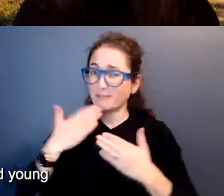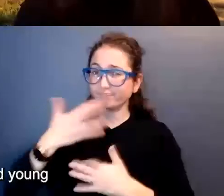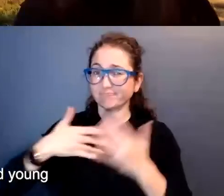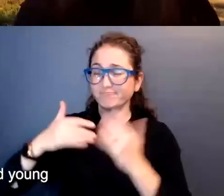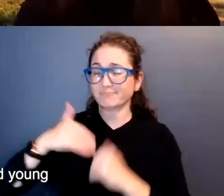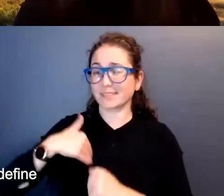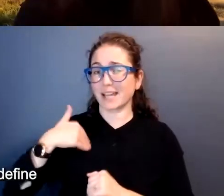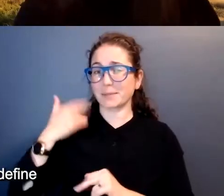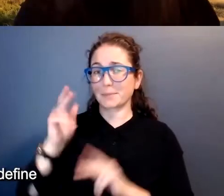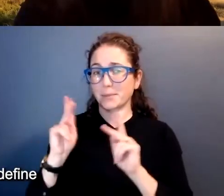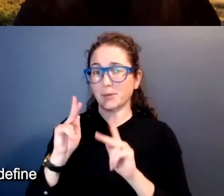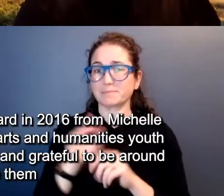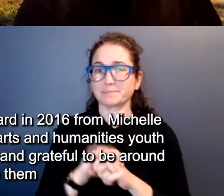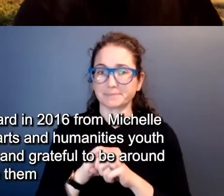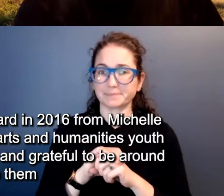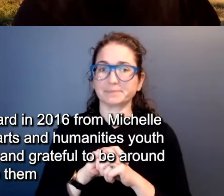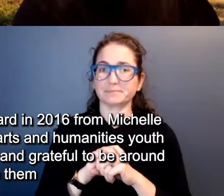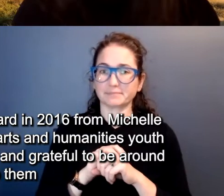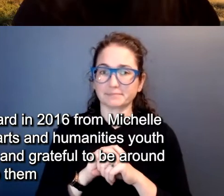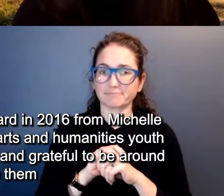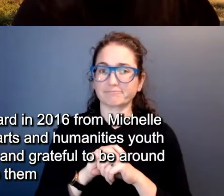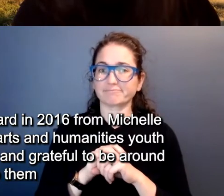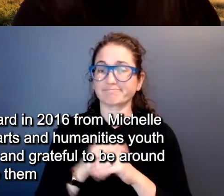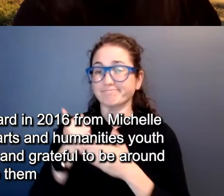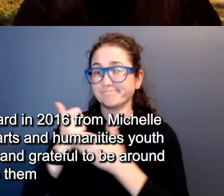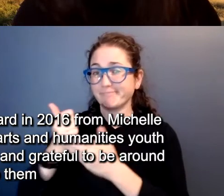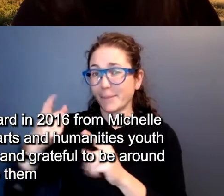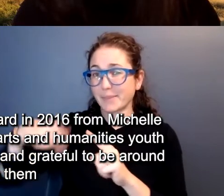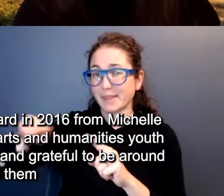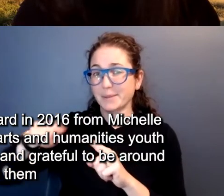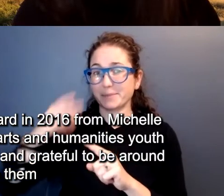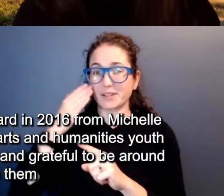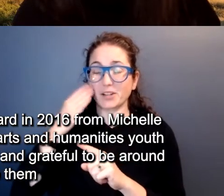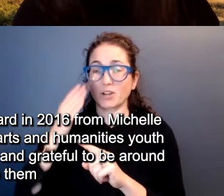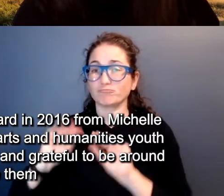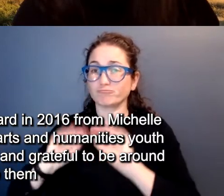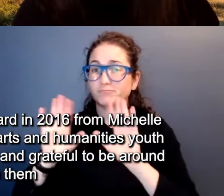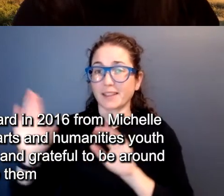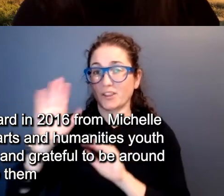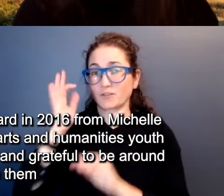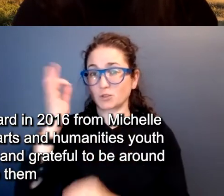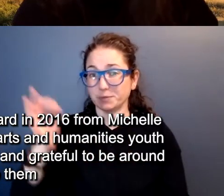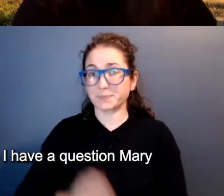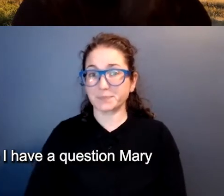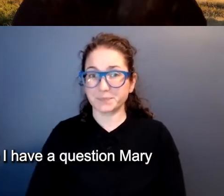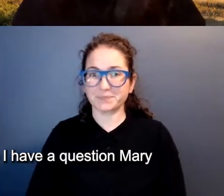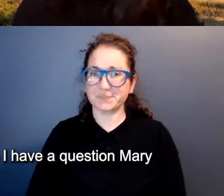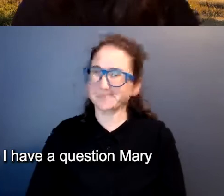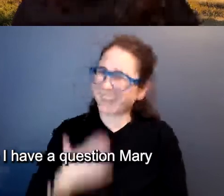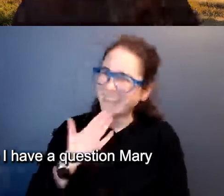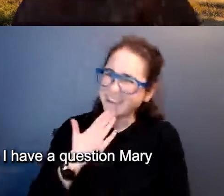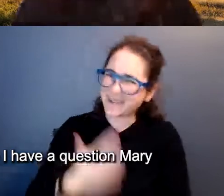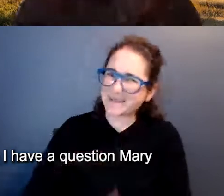people and help them define their futures. Thank you.